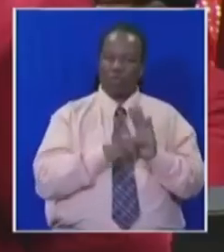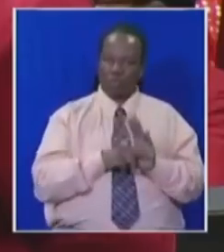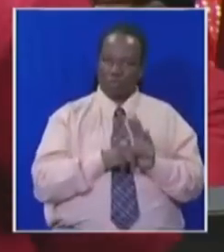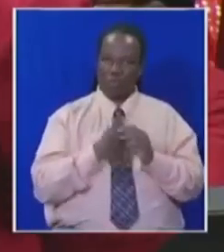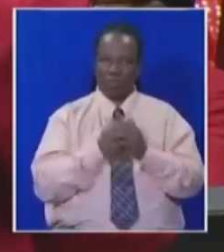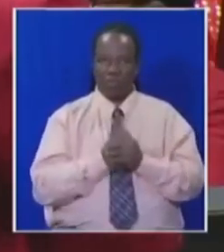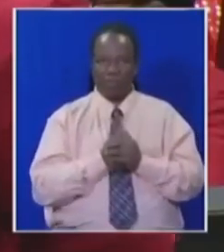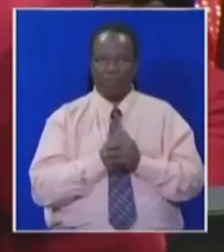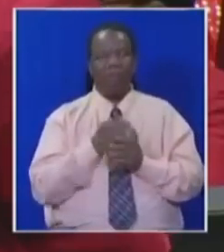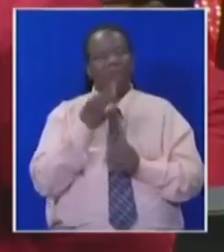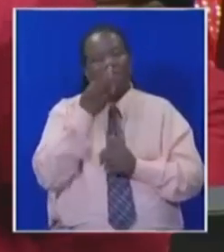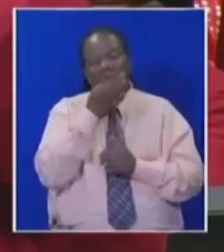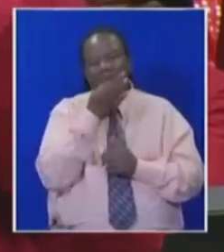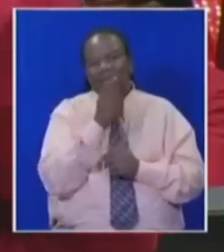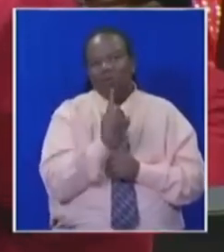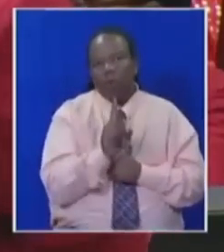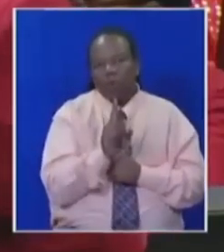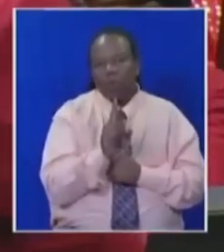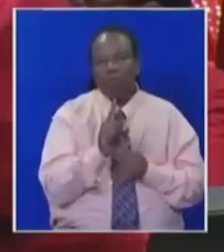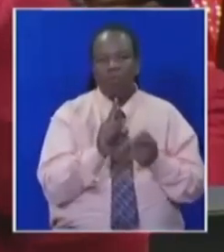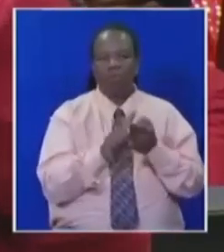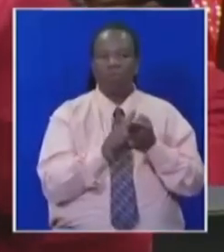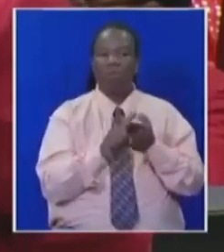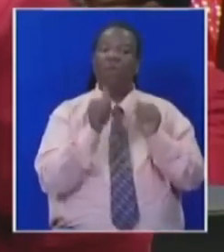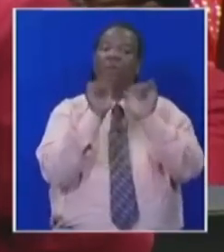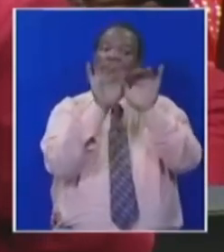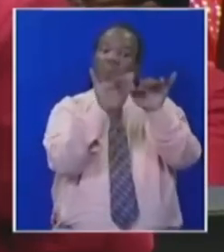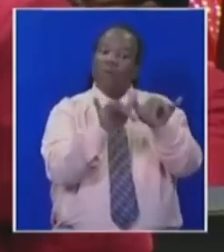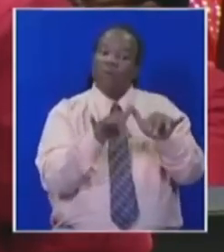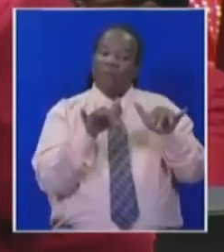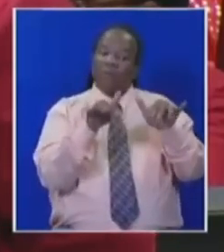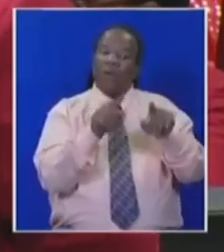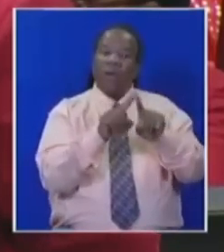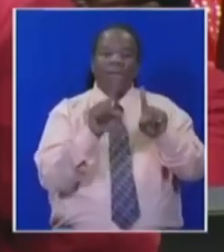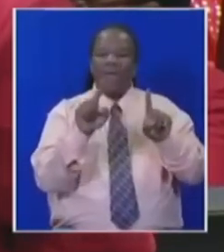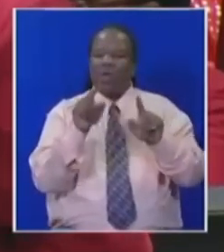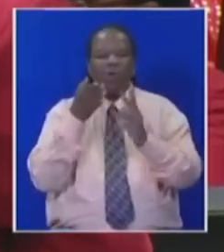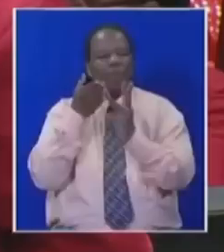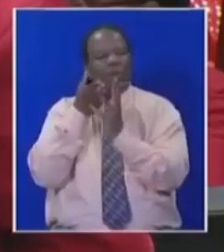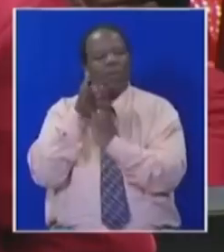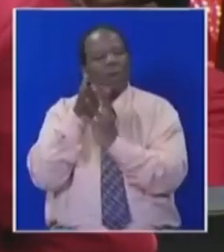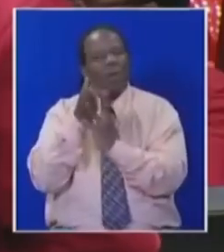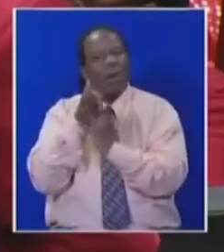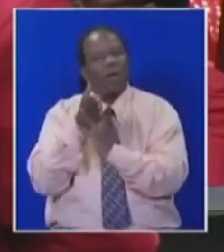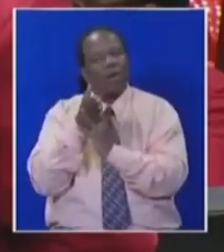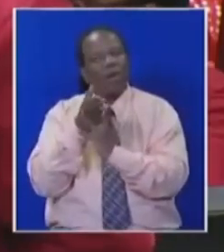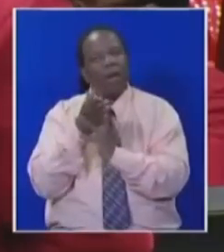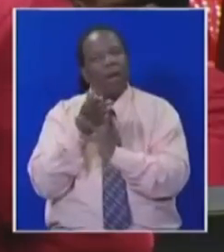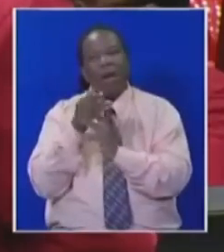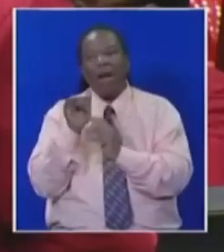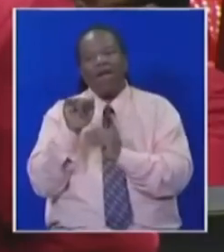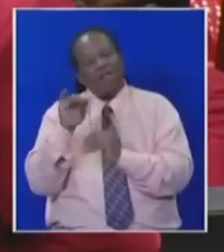it says that this house may not be interrupted unless there's a point of order